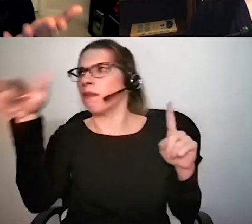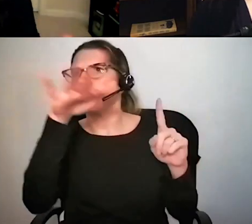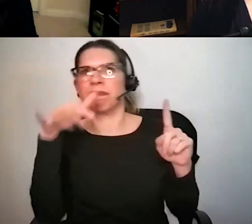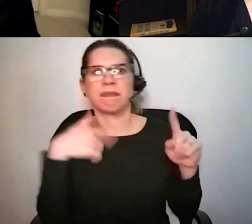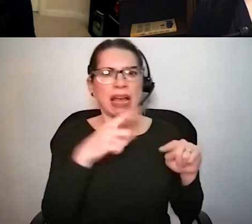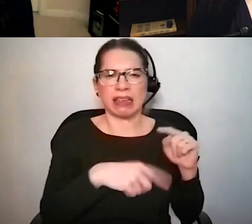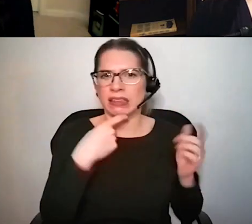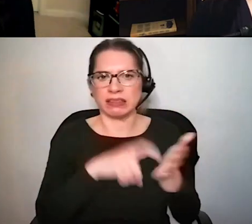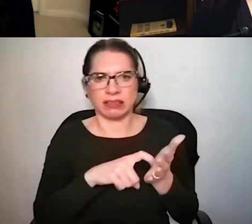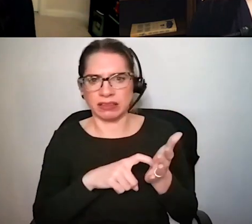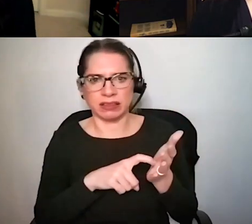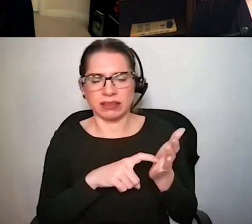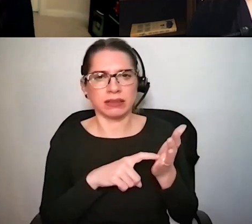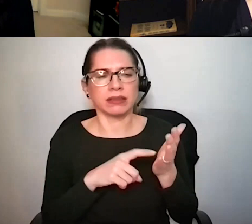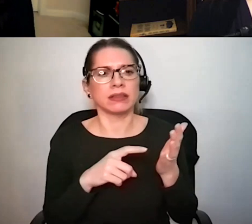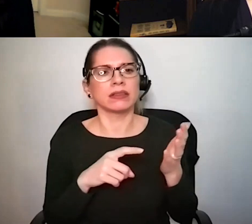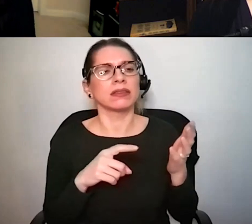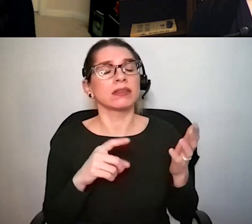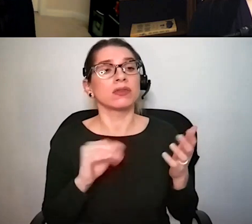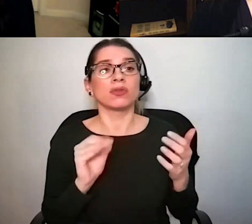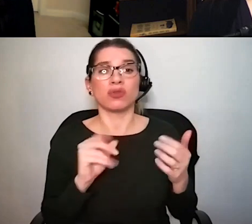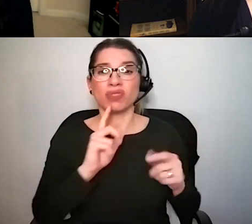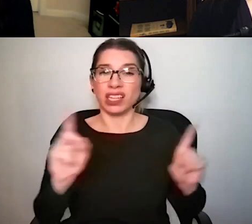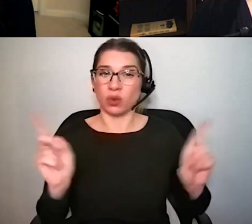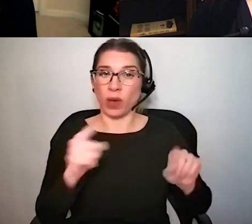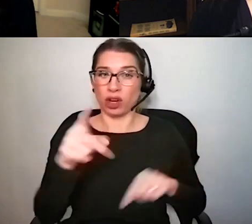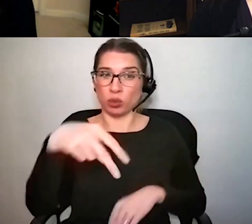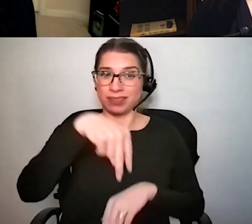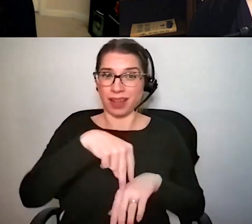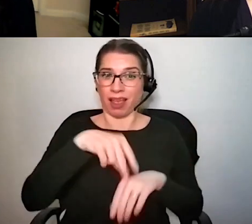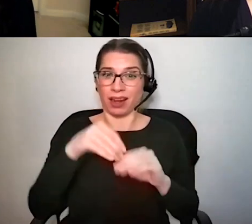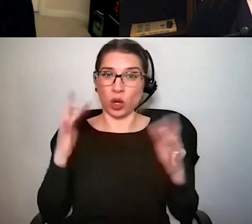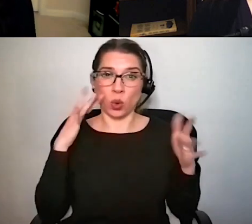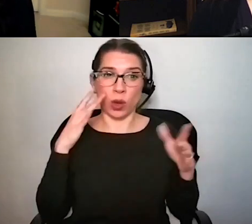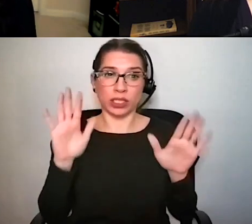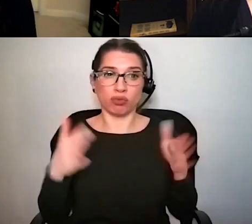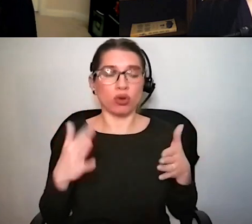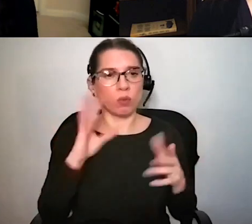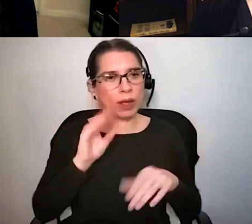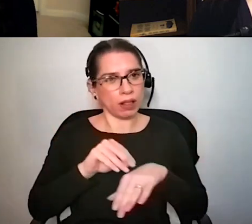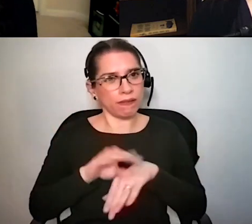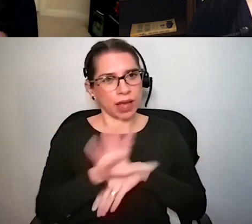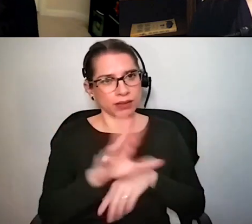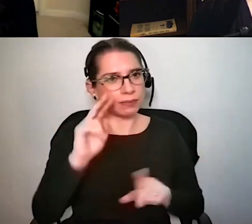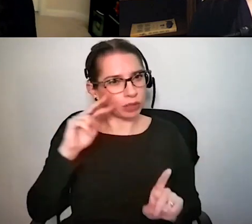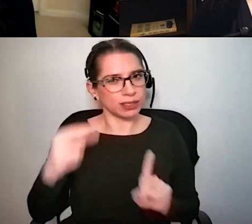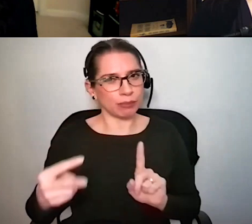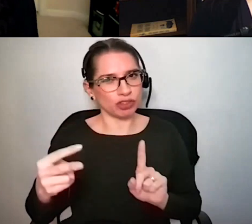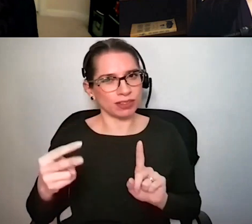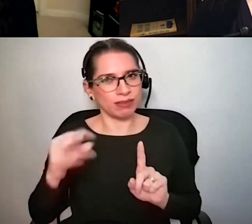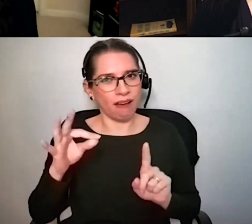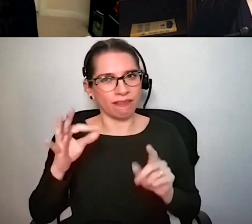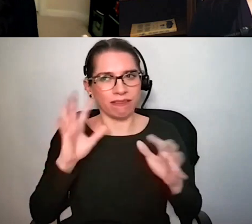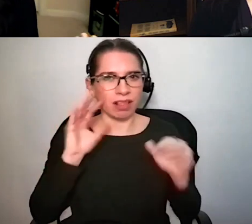on on a practical level where you're standing in a noisy room is going to affect your perception of what's going on in that noisy room